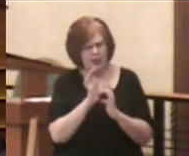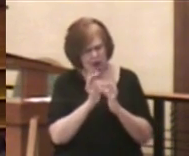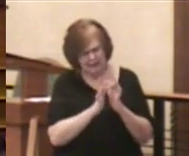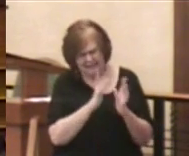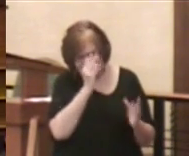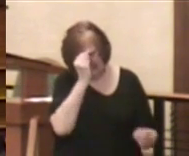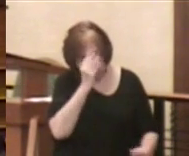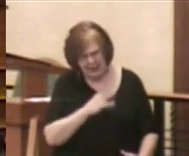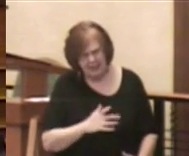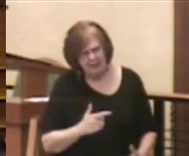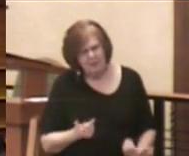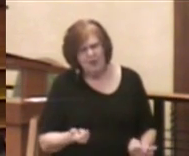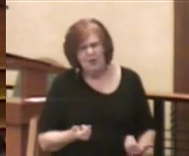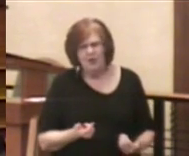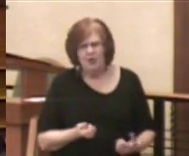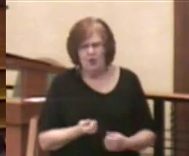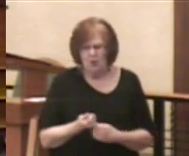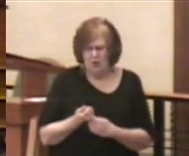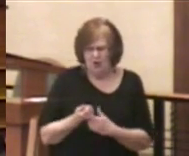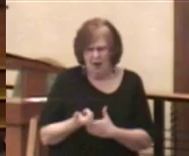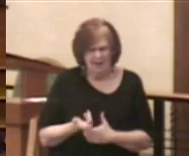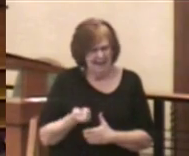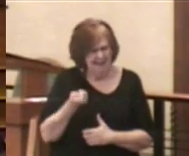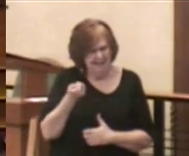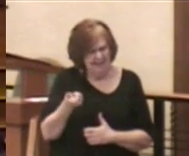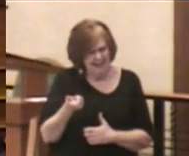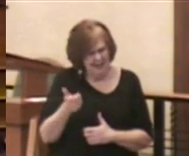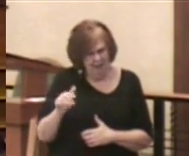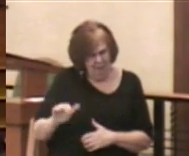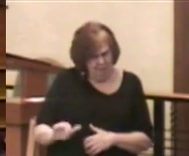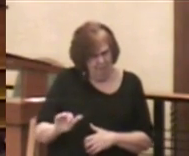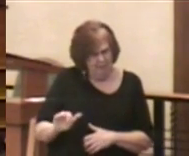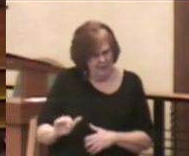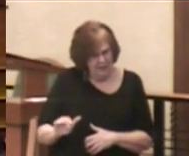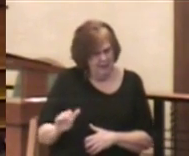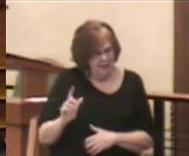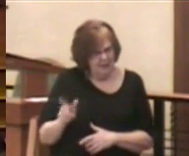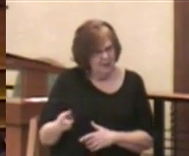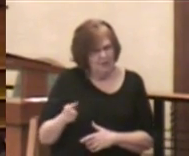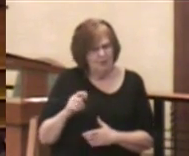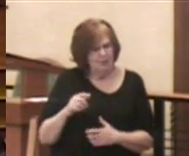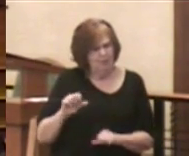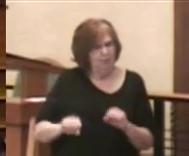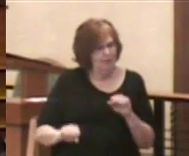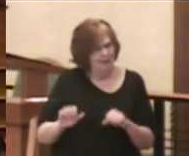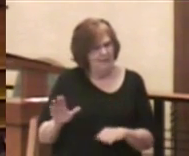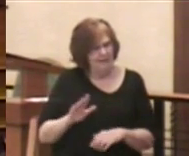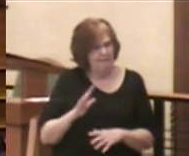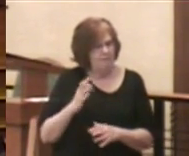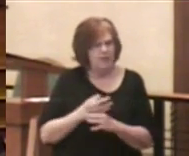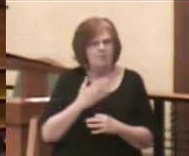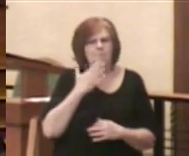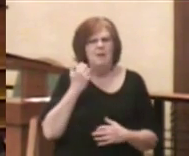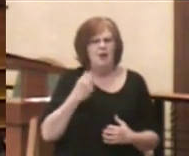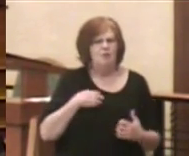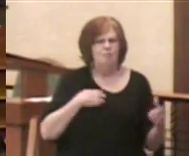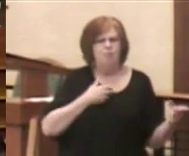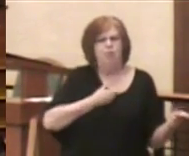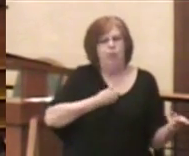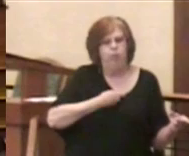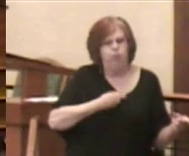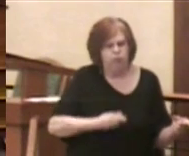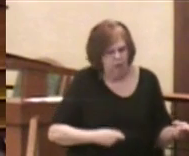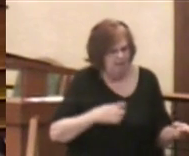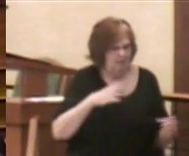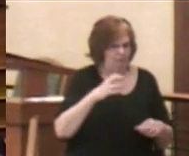you cause even a little one to stumble in the faith, why, it would be better if there were a millstone around your neck and you were thrown into